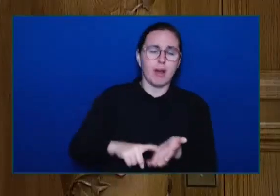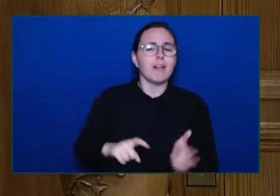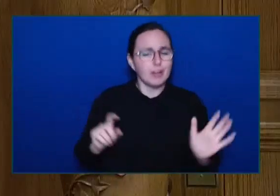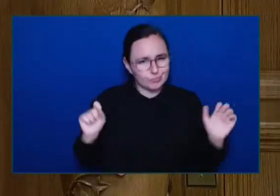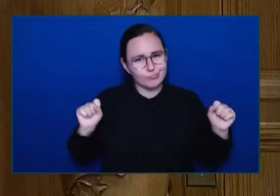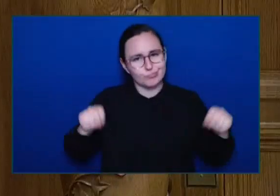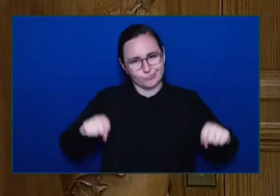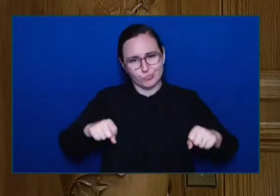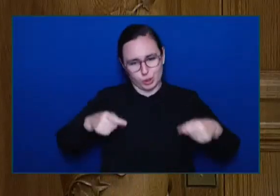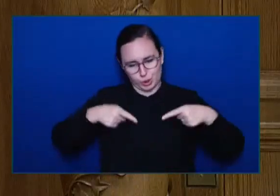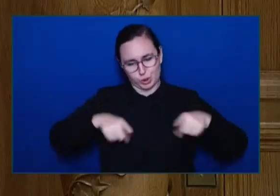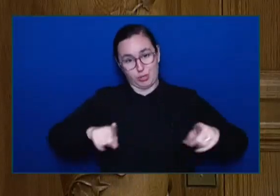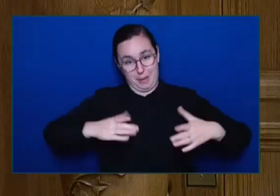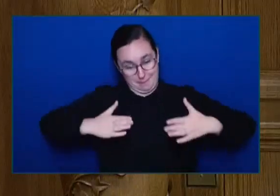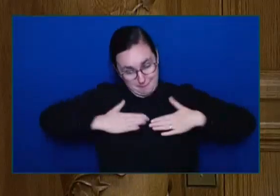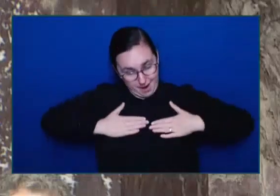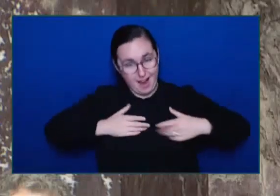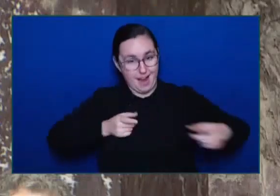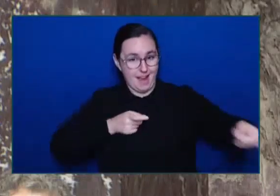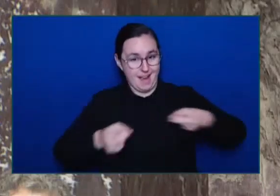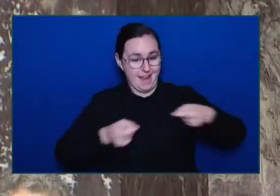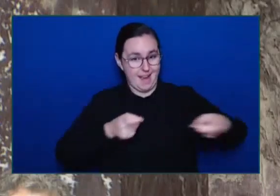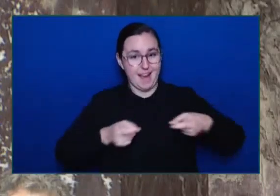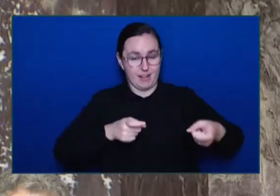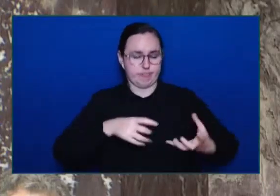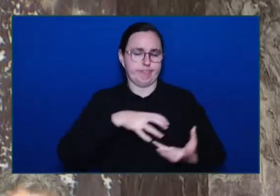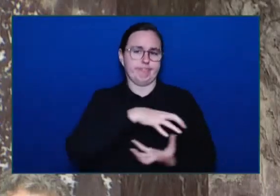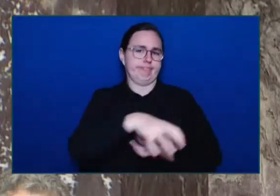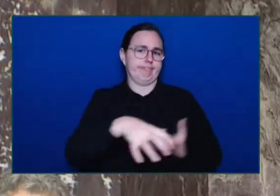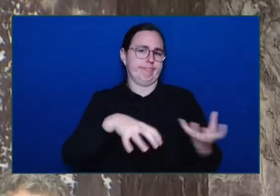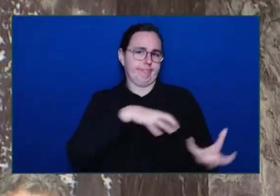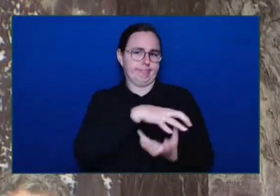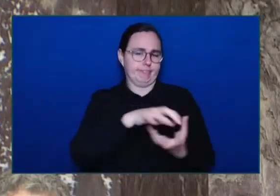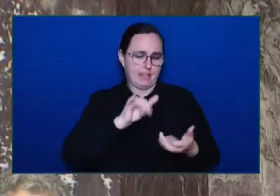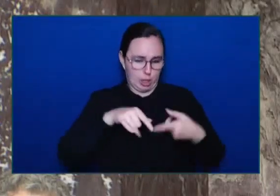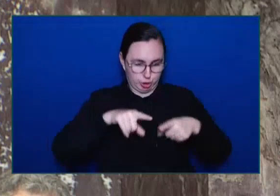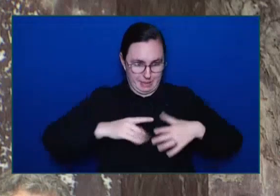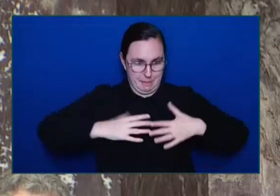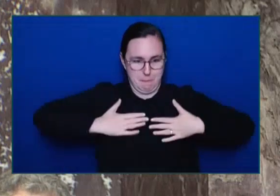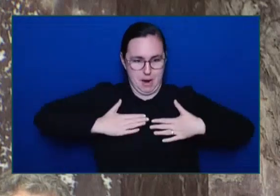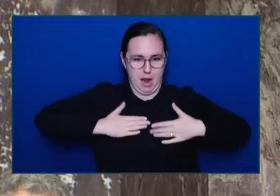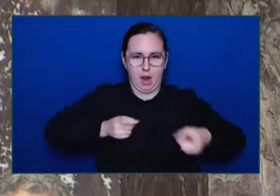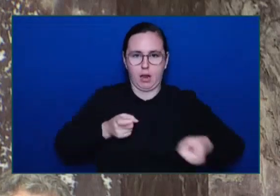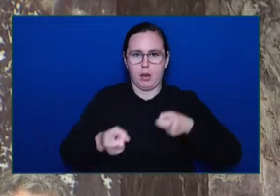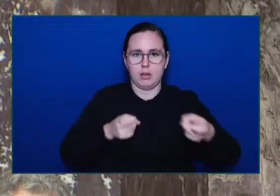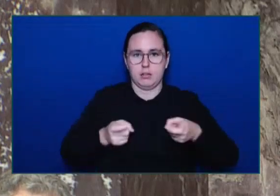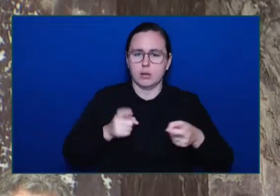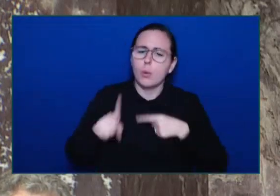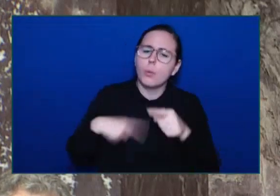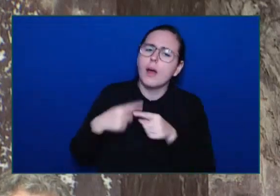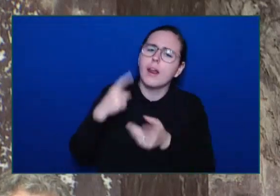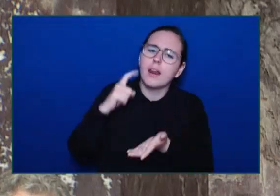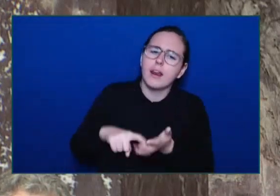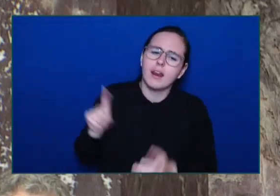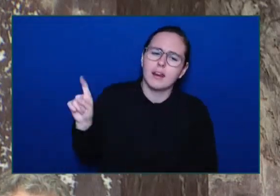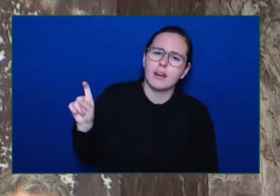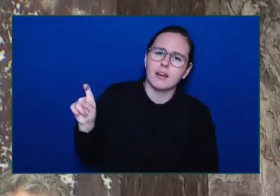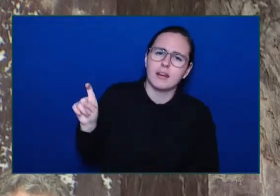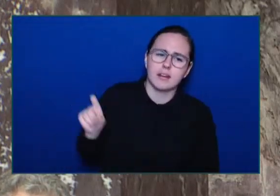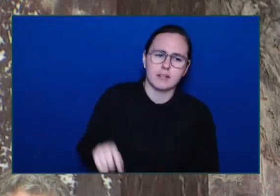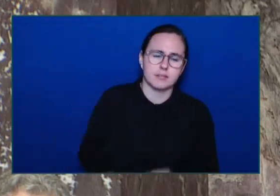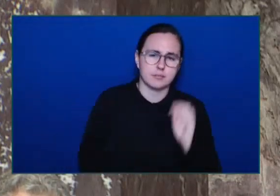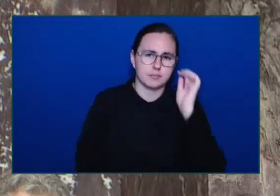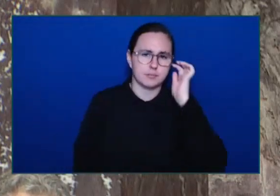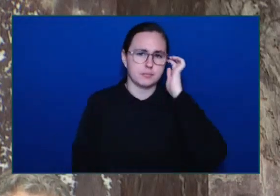Minister of Housing Thank you Honourable Speaker The fact that there is A forensic investigation report Made public Is because of the Premier